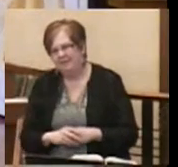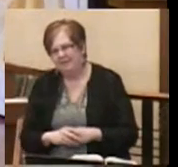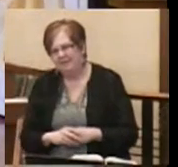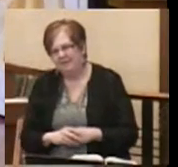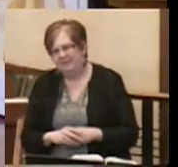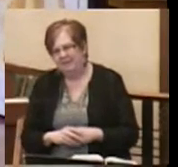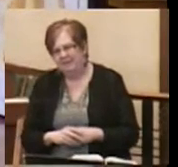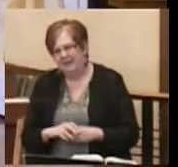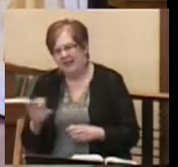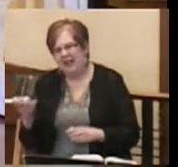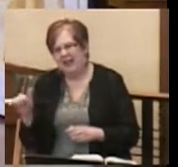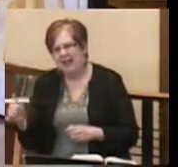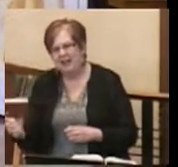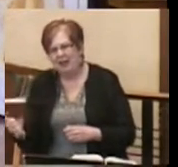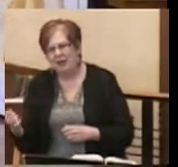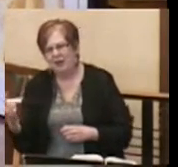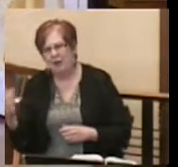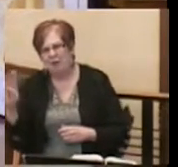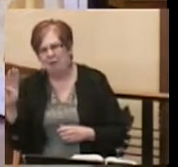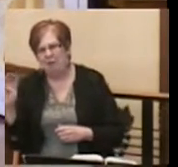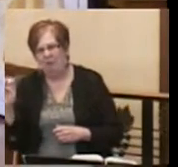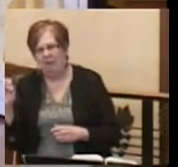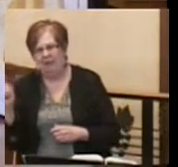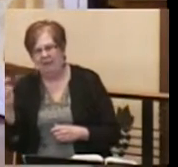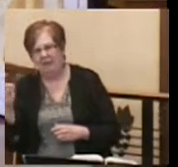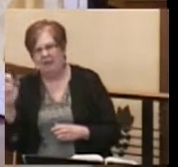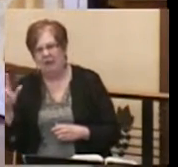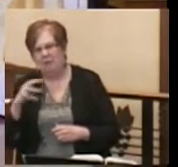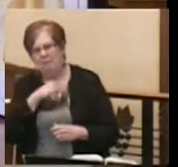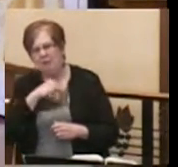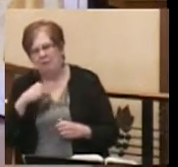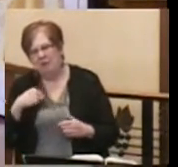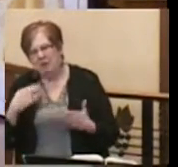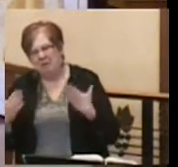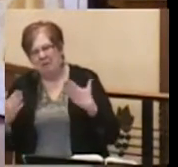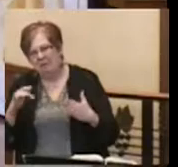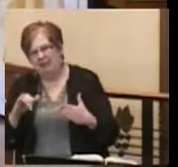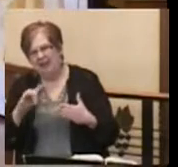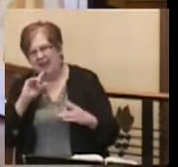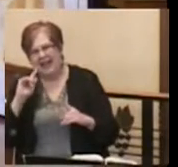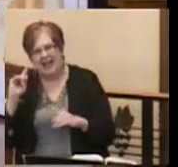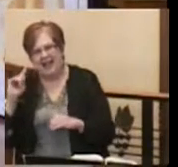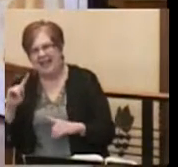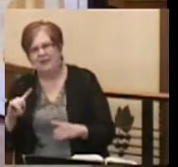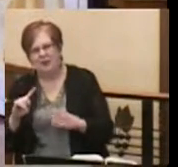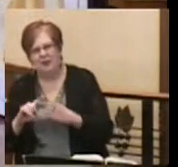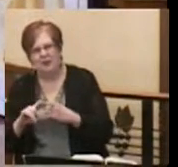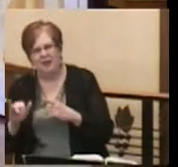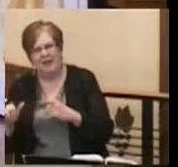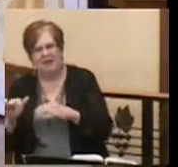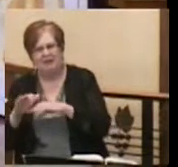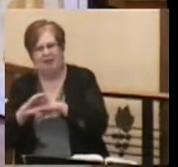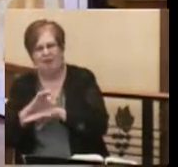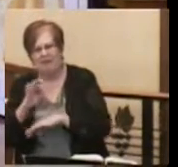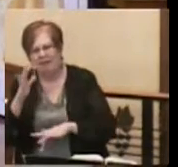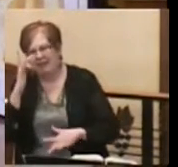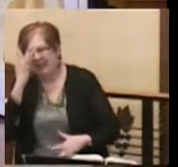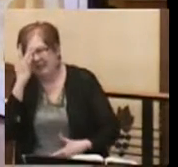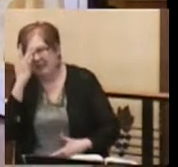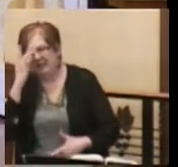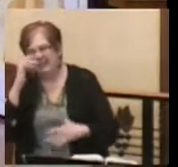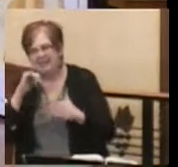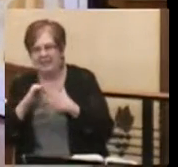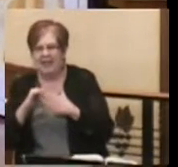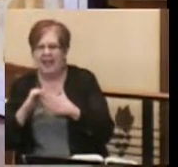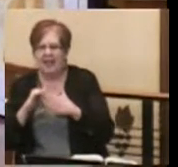In another, another Bethel member prays that there might be an answer to the darkness of illness so that